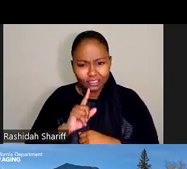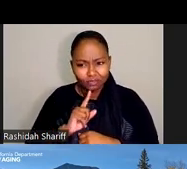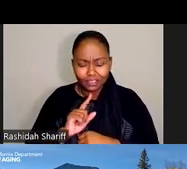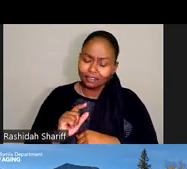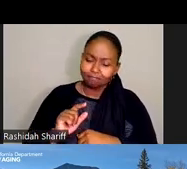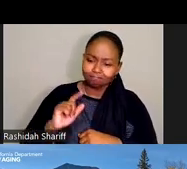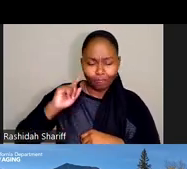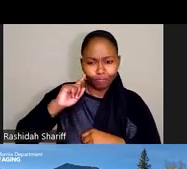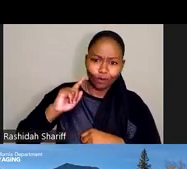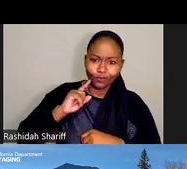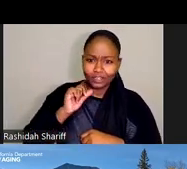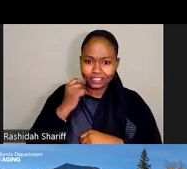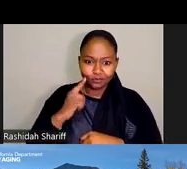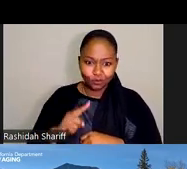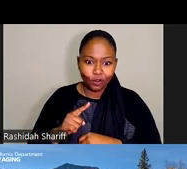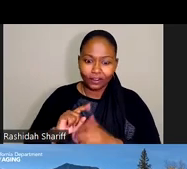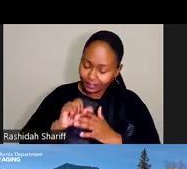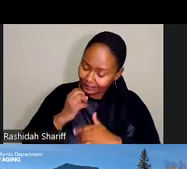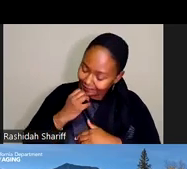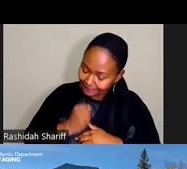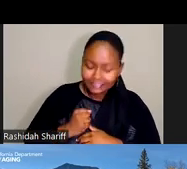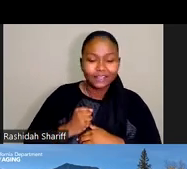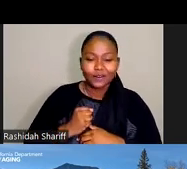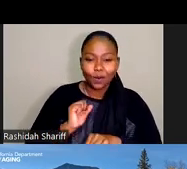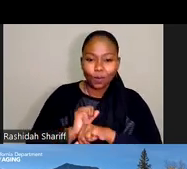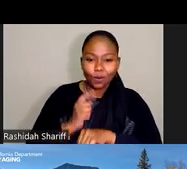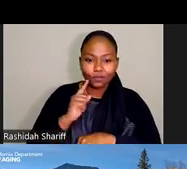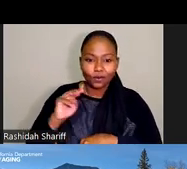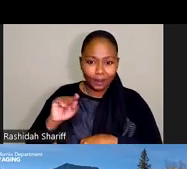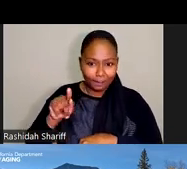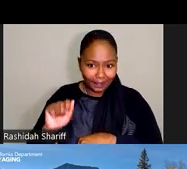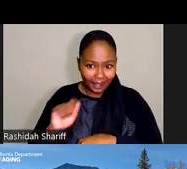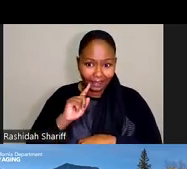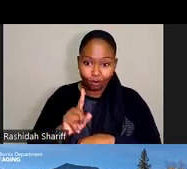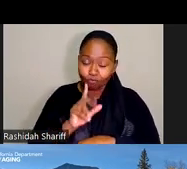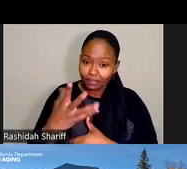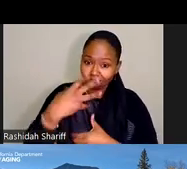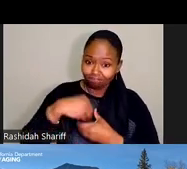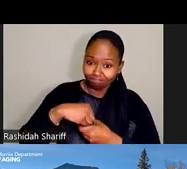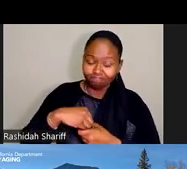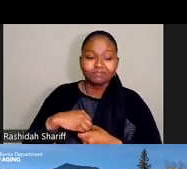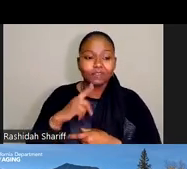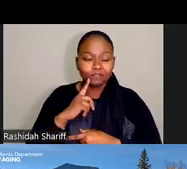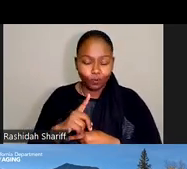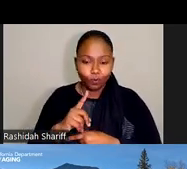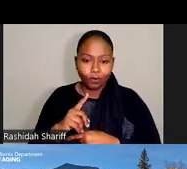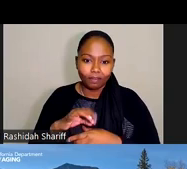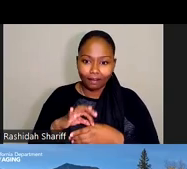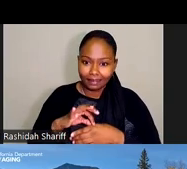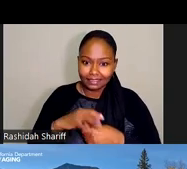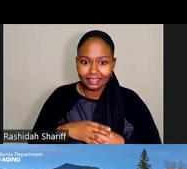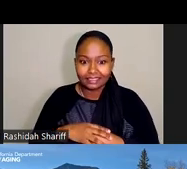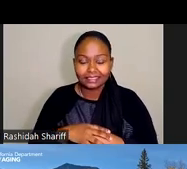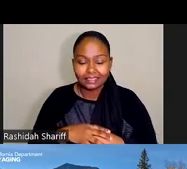in the MPA. As a group, they were very engaged in the content and throughout the,